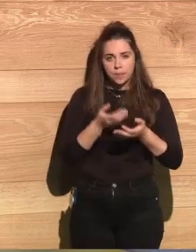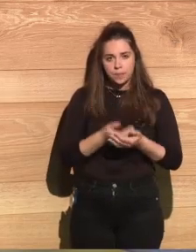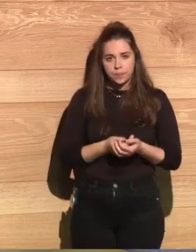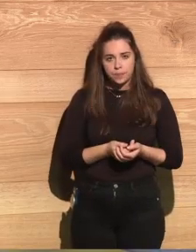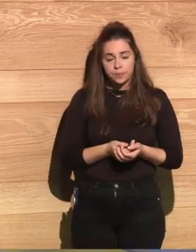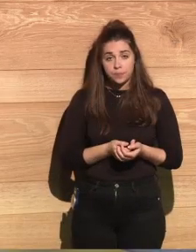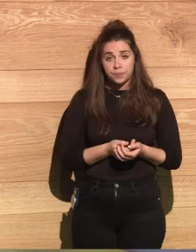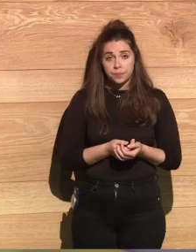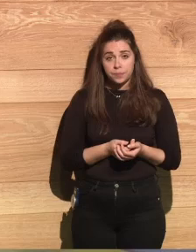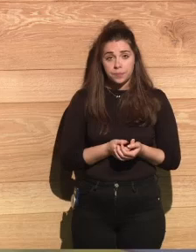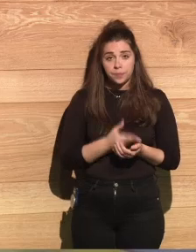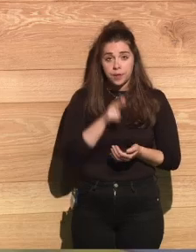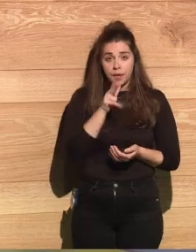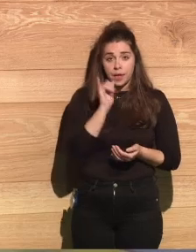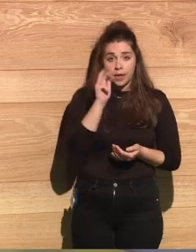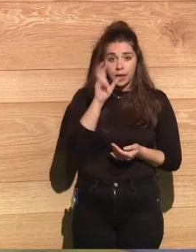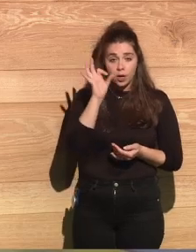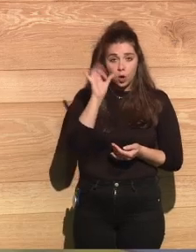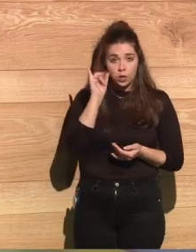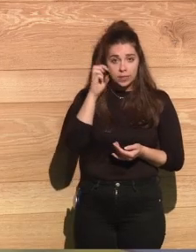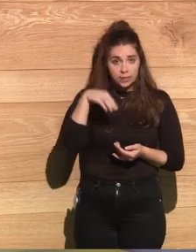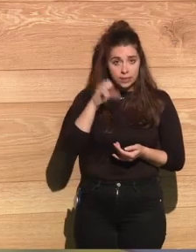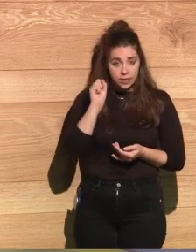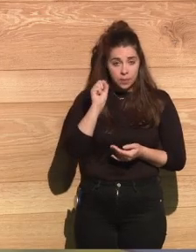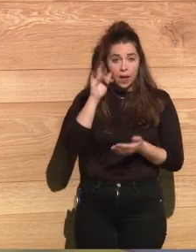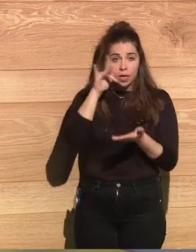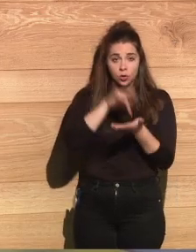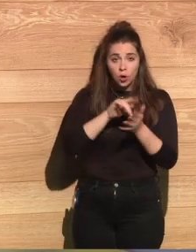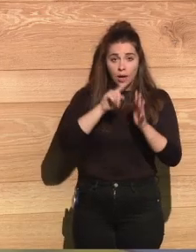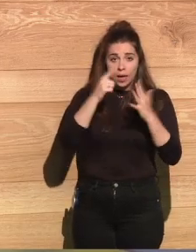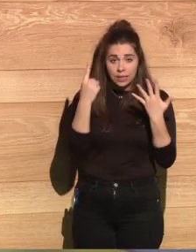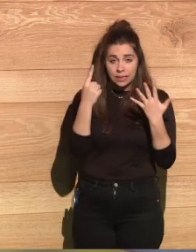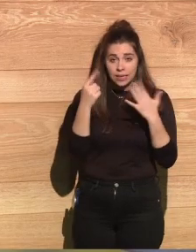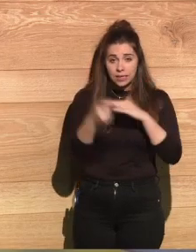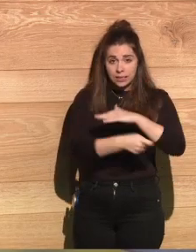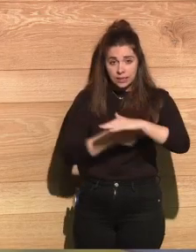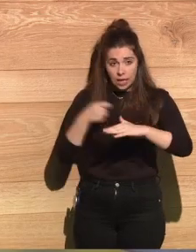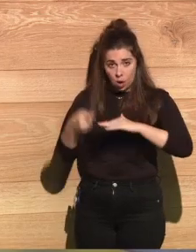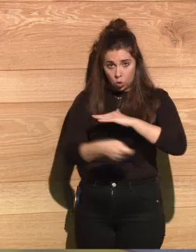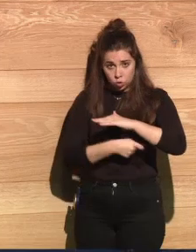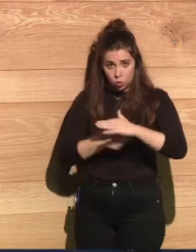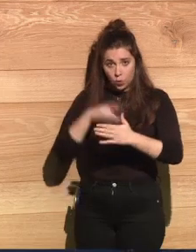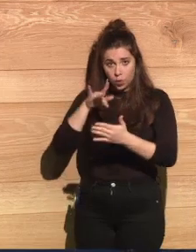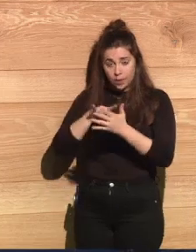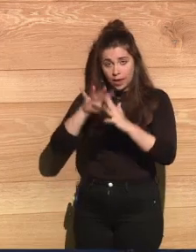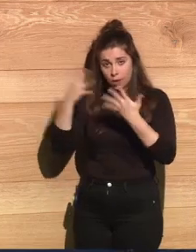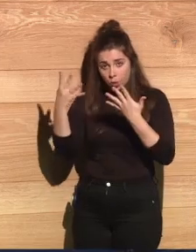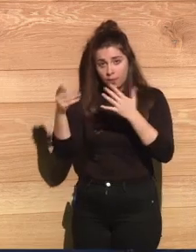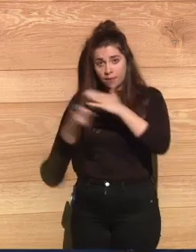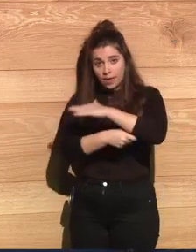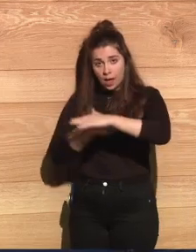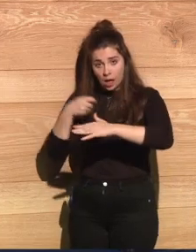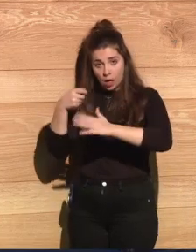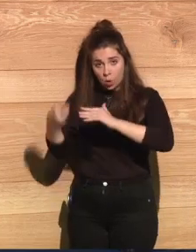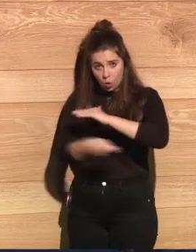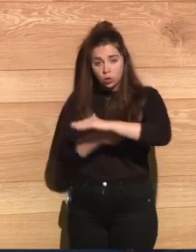6th. Three days later, August 9th, Nagasaki was attacked. And on the 15th